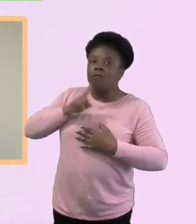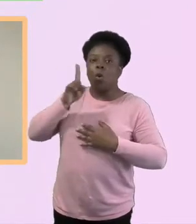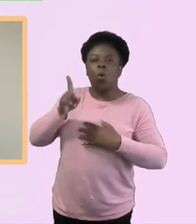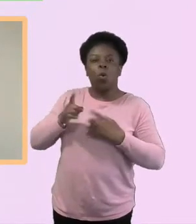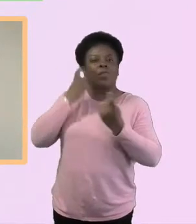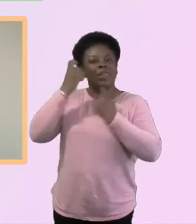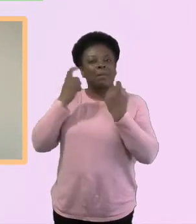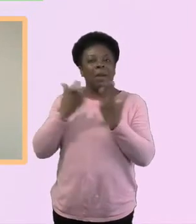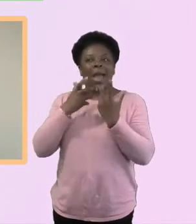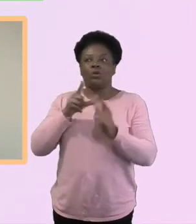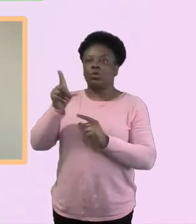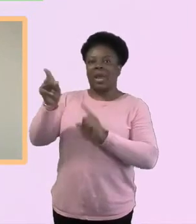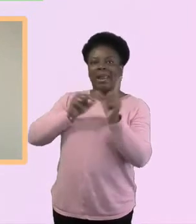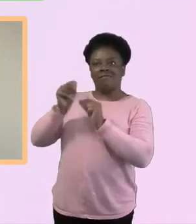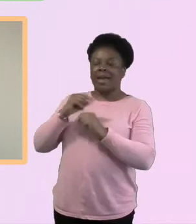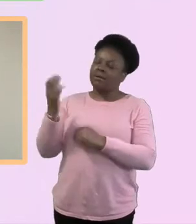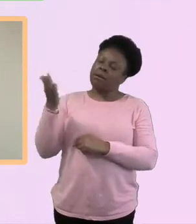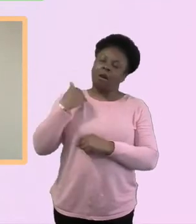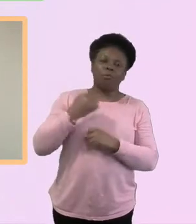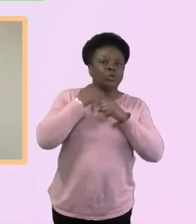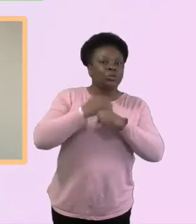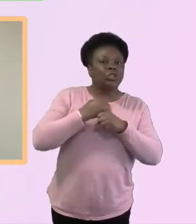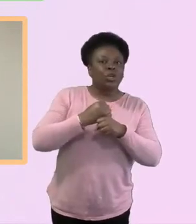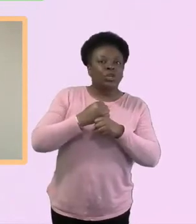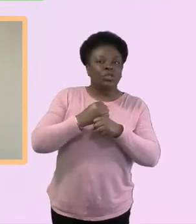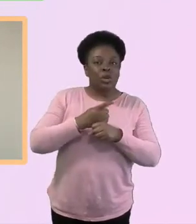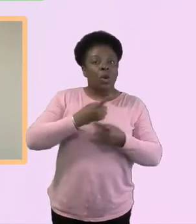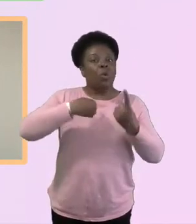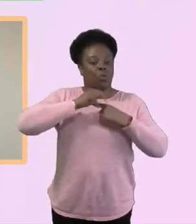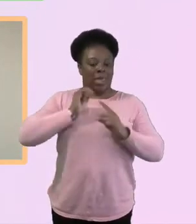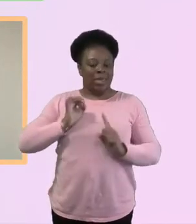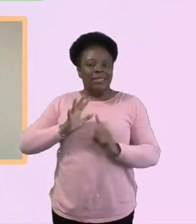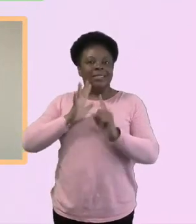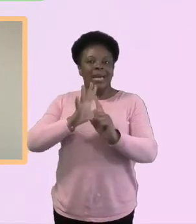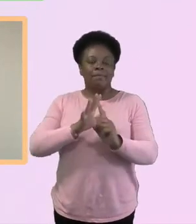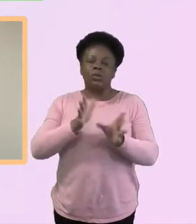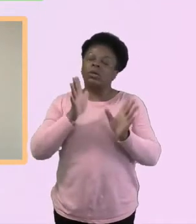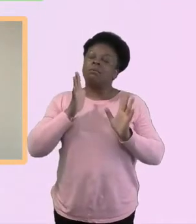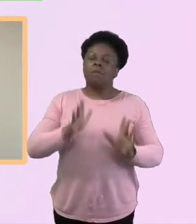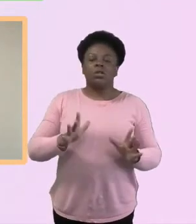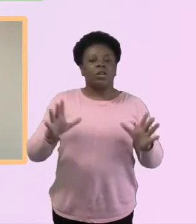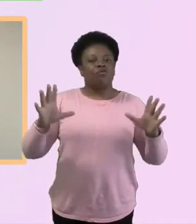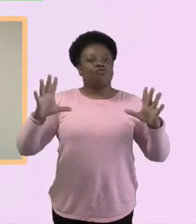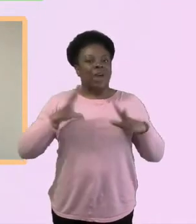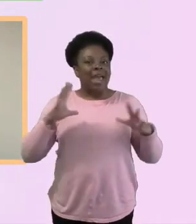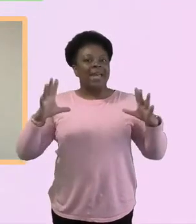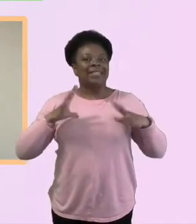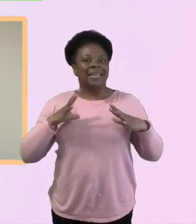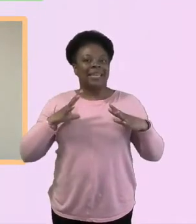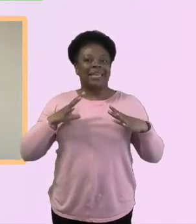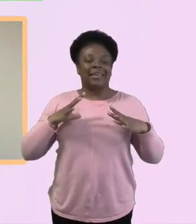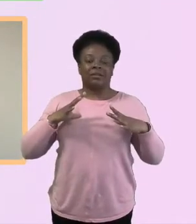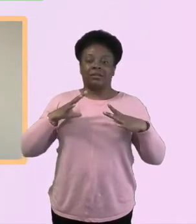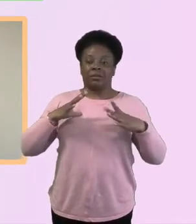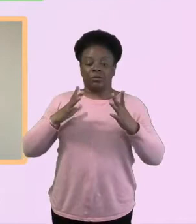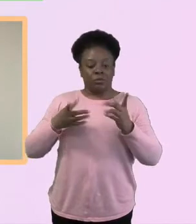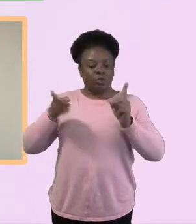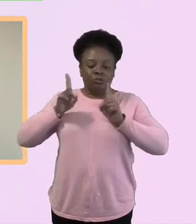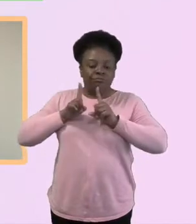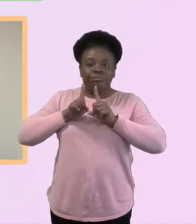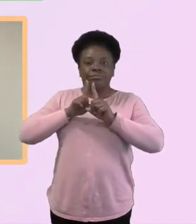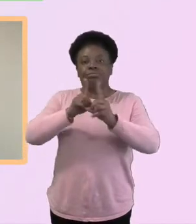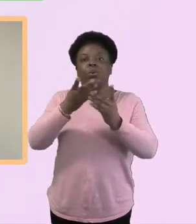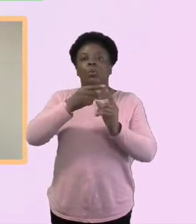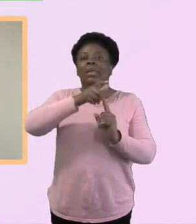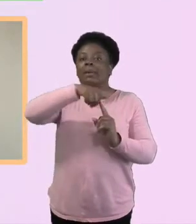done amongst disciples to say, you know, let's be ready to share God's story. Let's be ready to do life with people in, in a